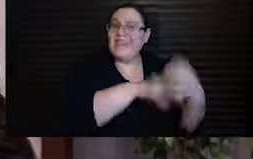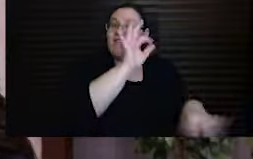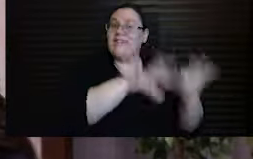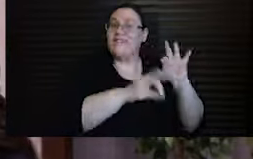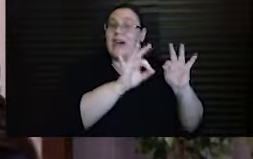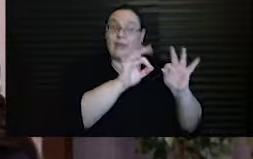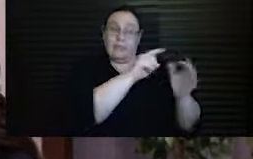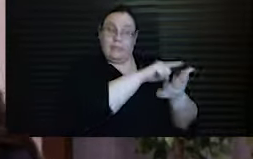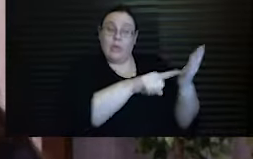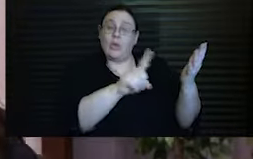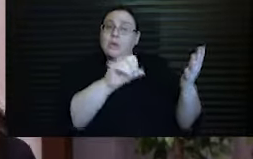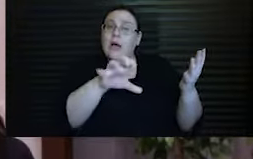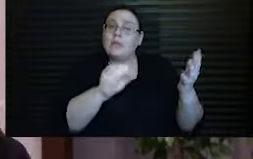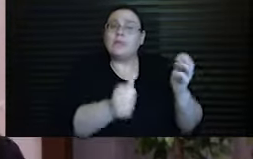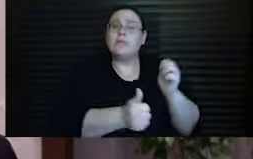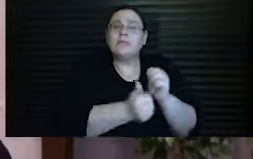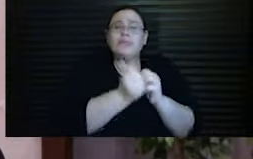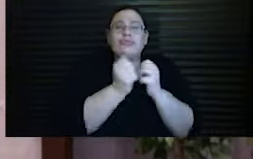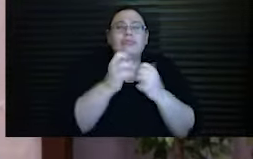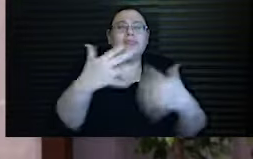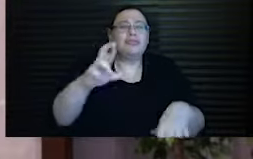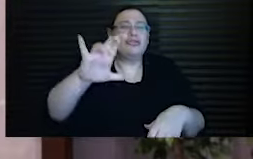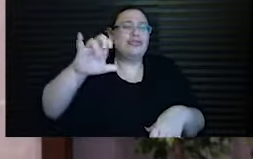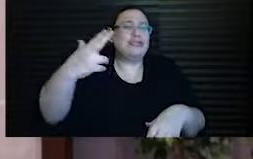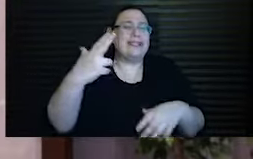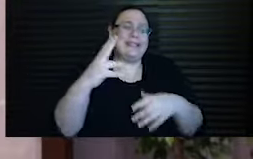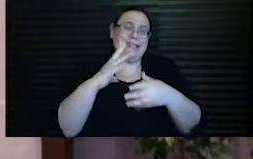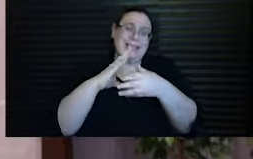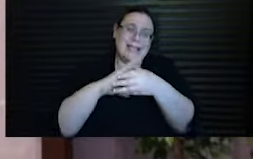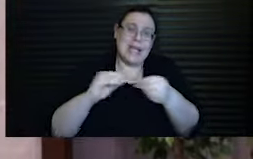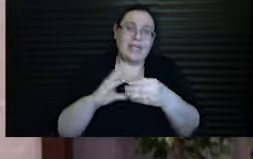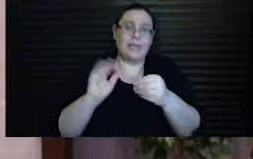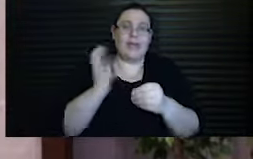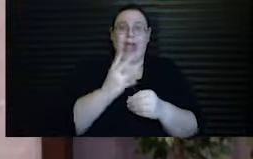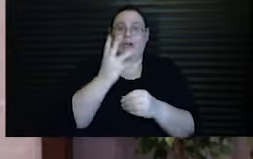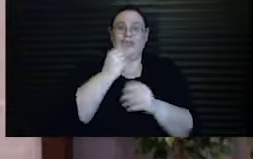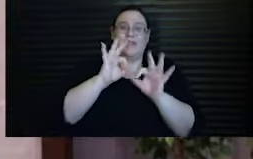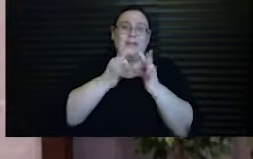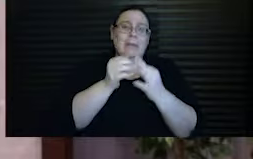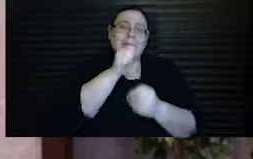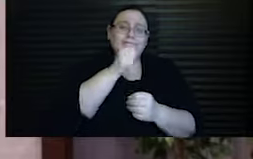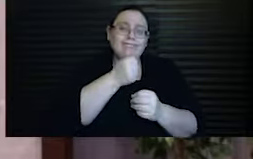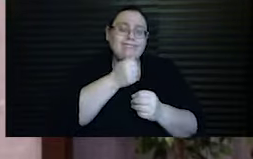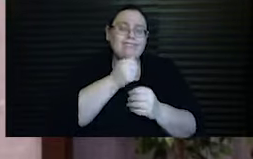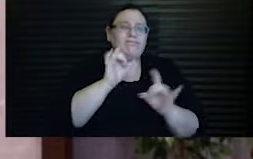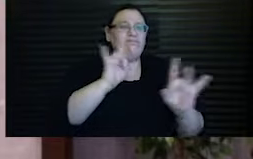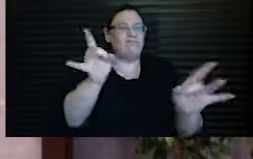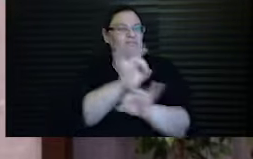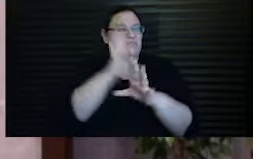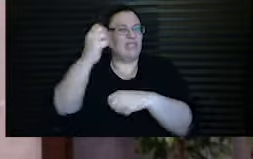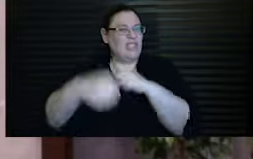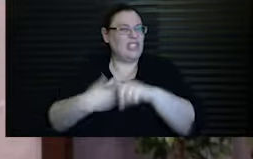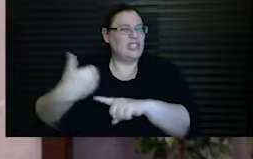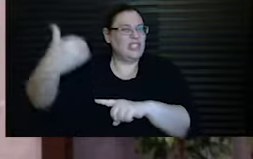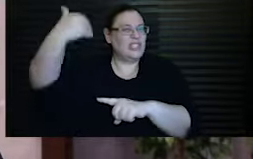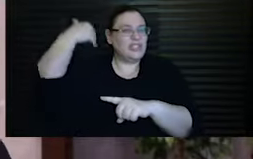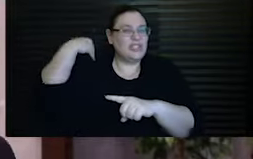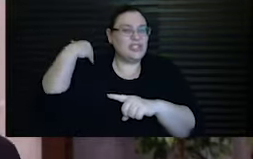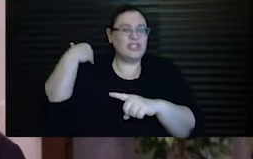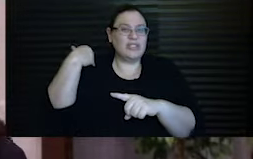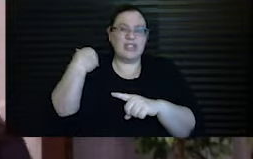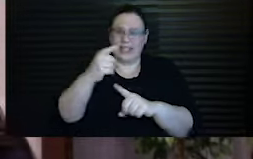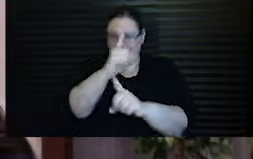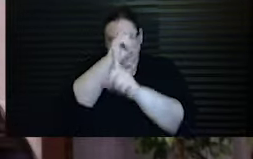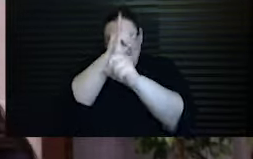documents today are considered some of the richest testimony that we have to what our Jewish family endured during those terrible years. And to their